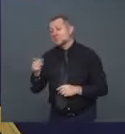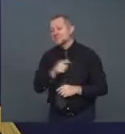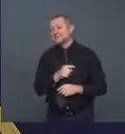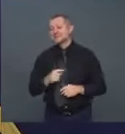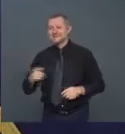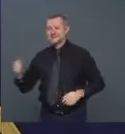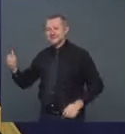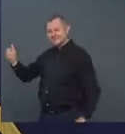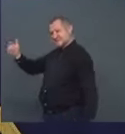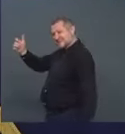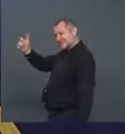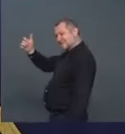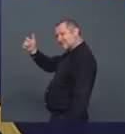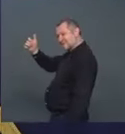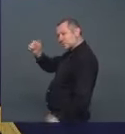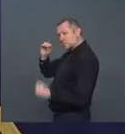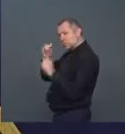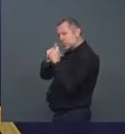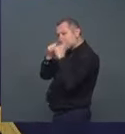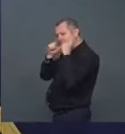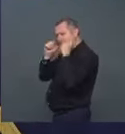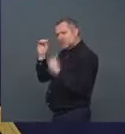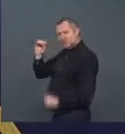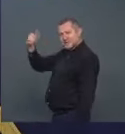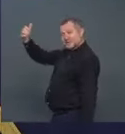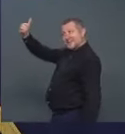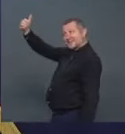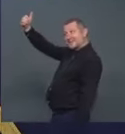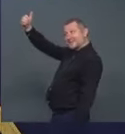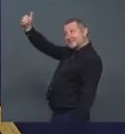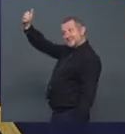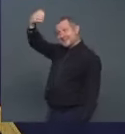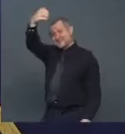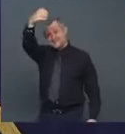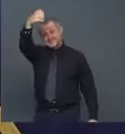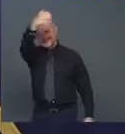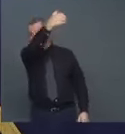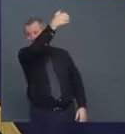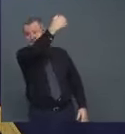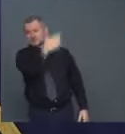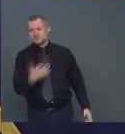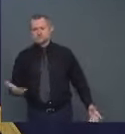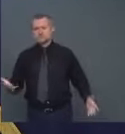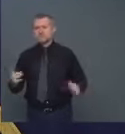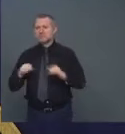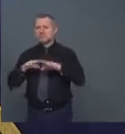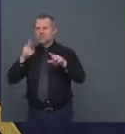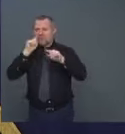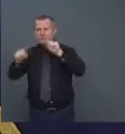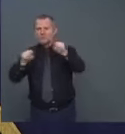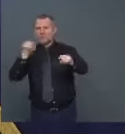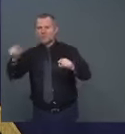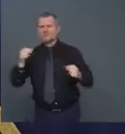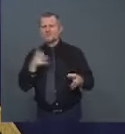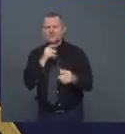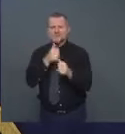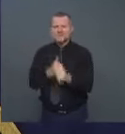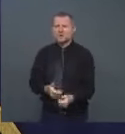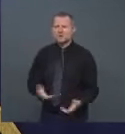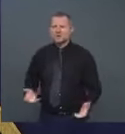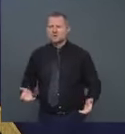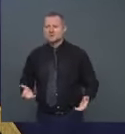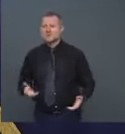compliance and not wearing masks. We all saw them. They all circulated. Lack of compliance, now you have a cluster.